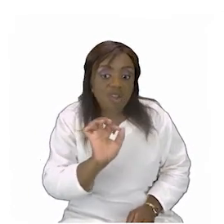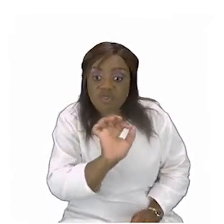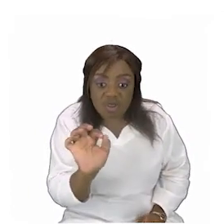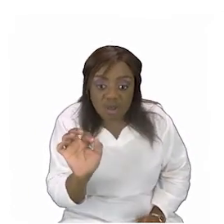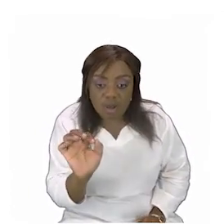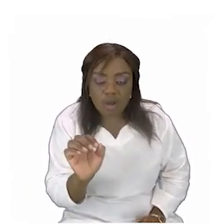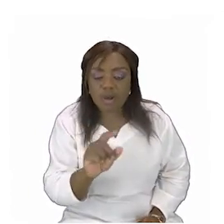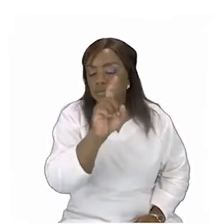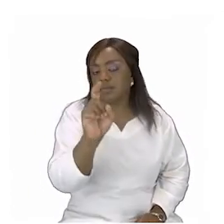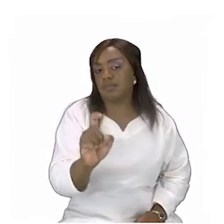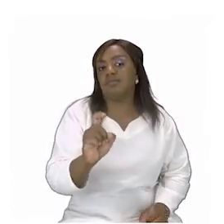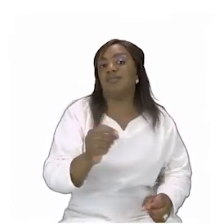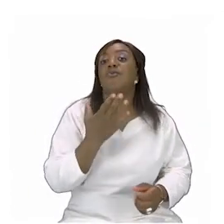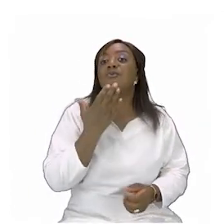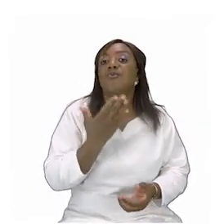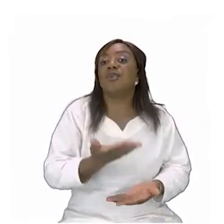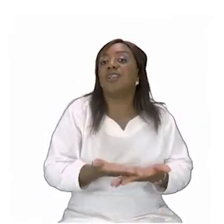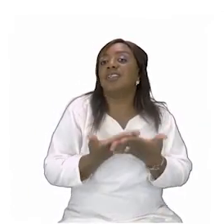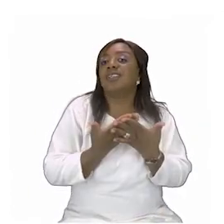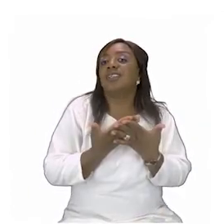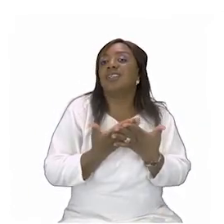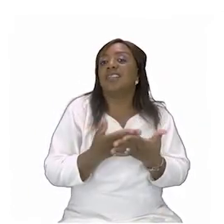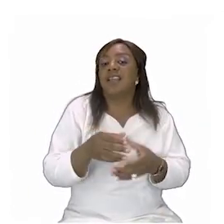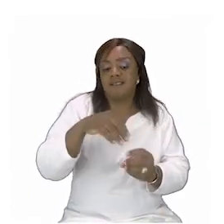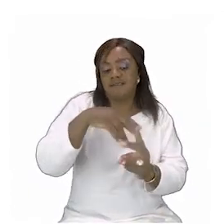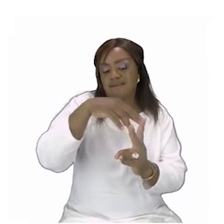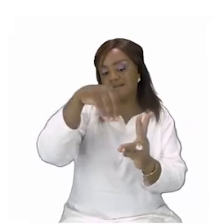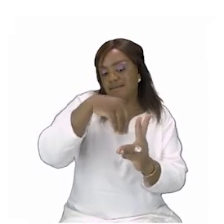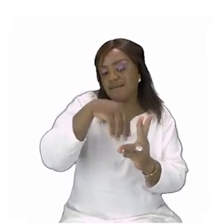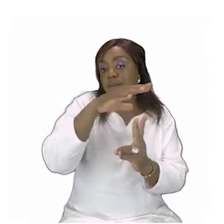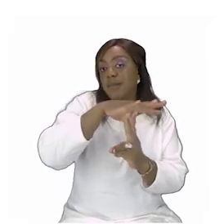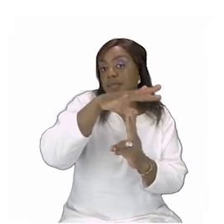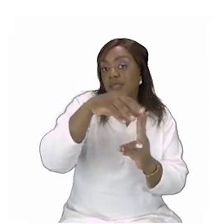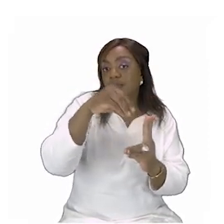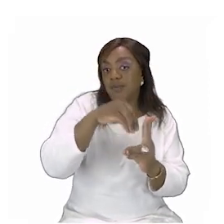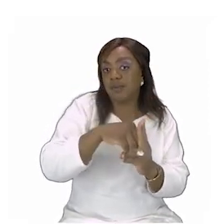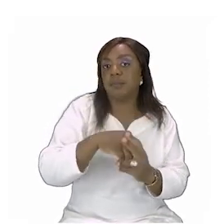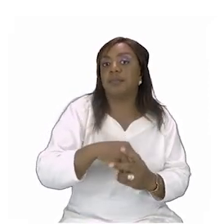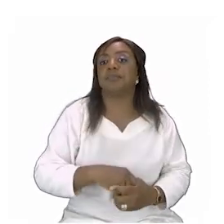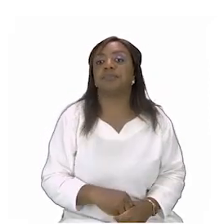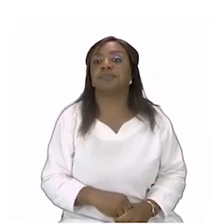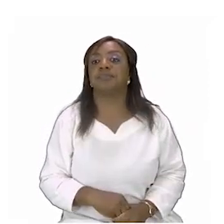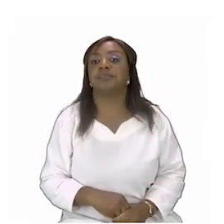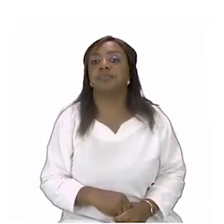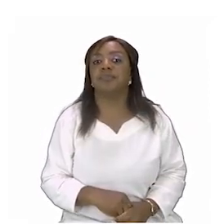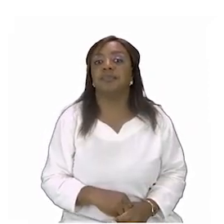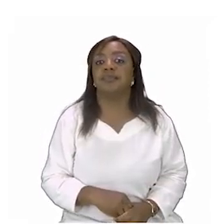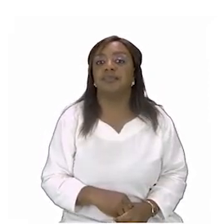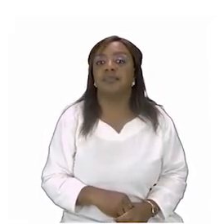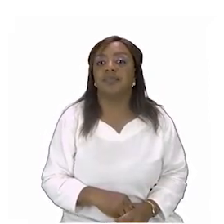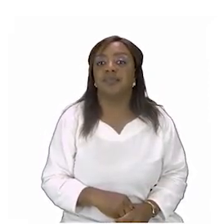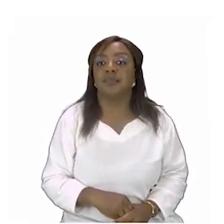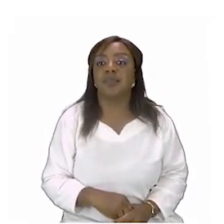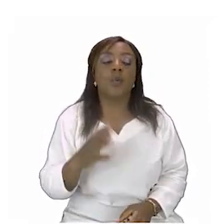to need some help from someone in your family but i tell you this the clever clever clever children already know